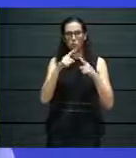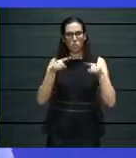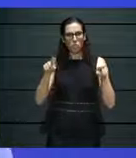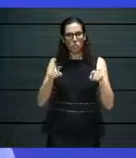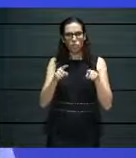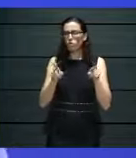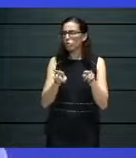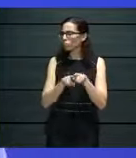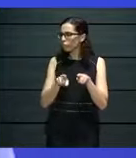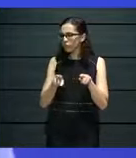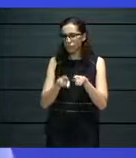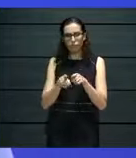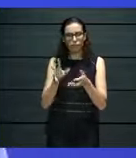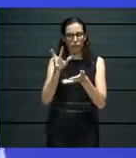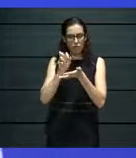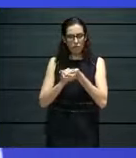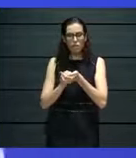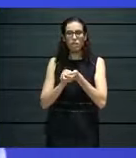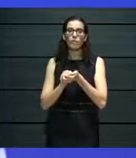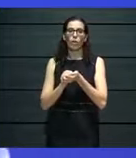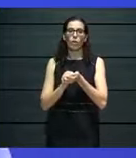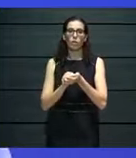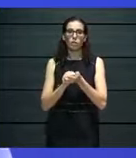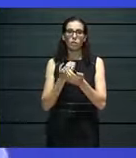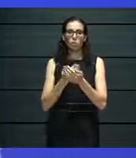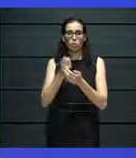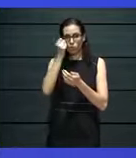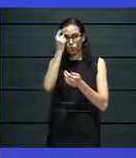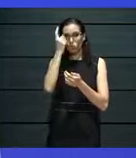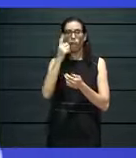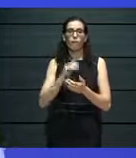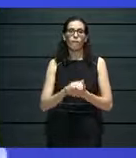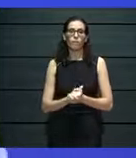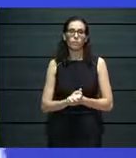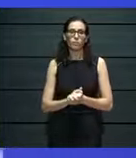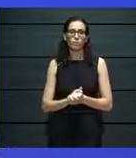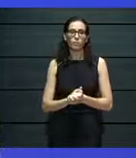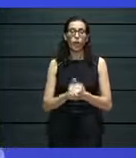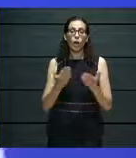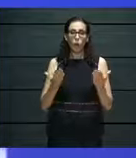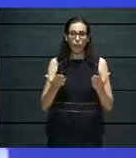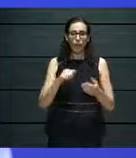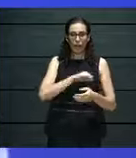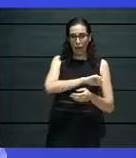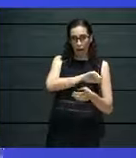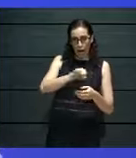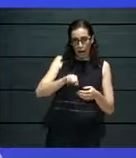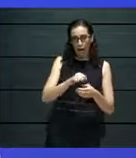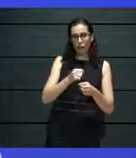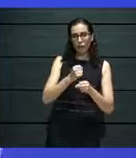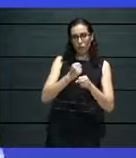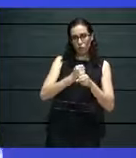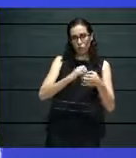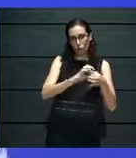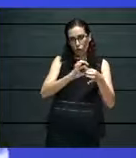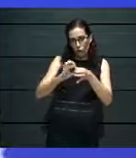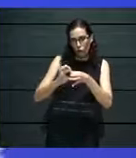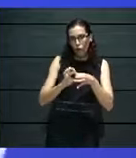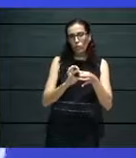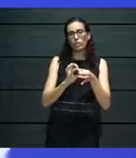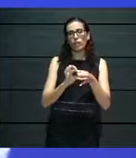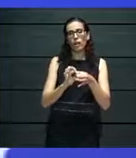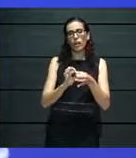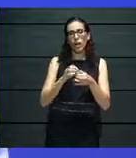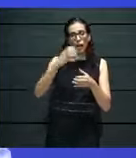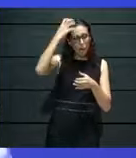tackling and addressing. And that is what, as a foundation through the Splendid, with all the work we do within councils,